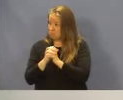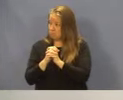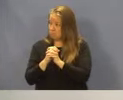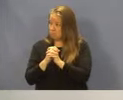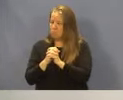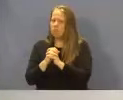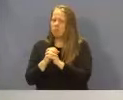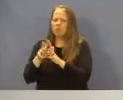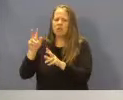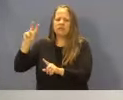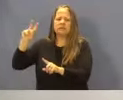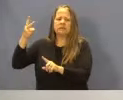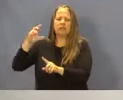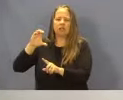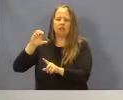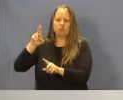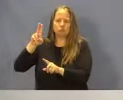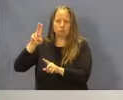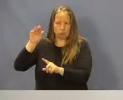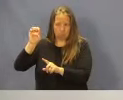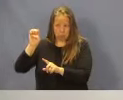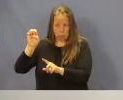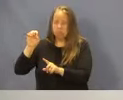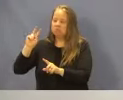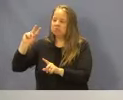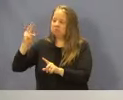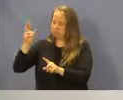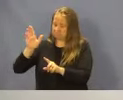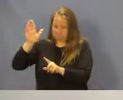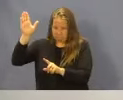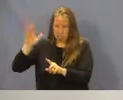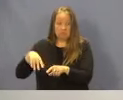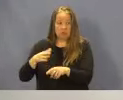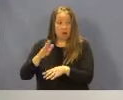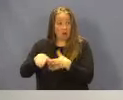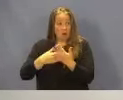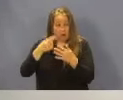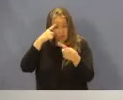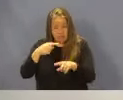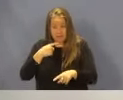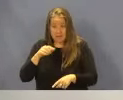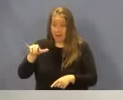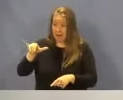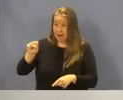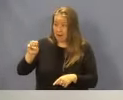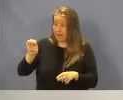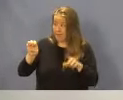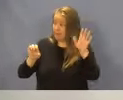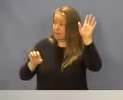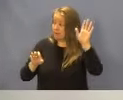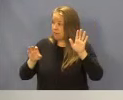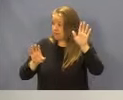Second, David Cruz. David Cruz has seconded that motion. All in favor say aye. Aye. Aye.